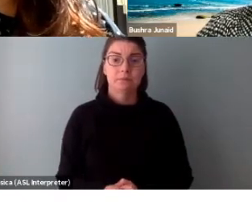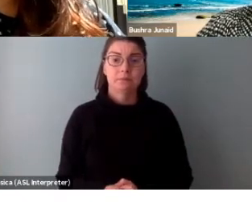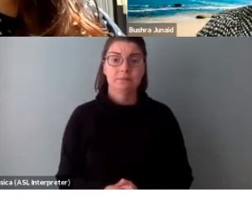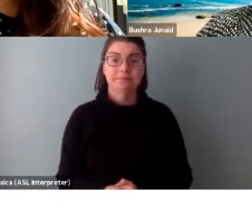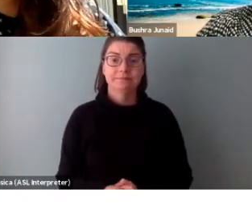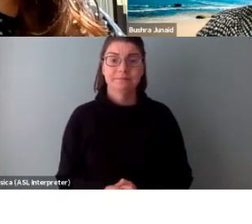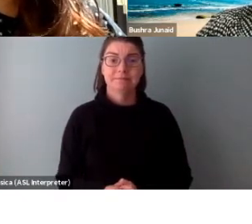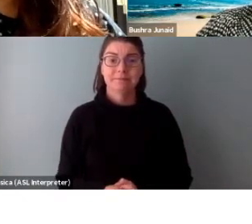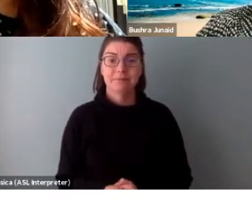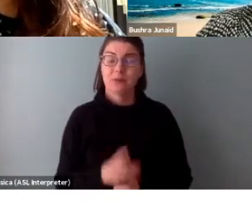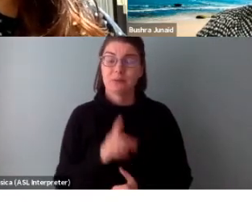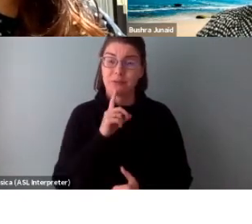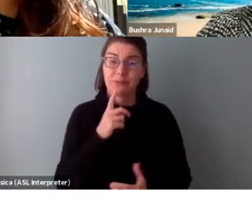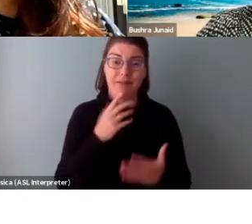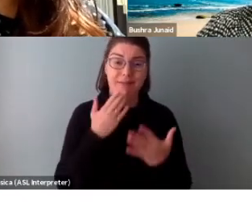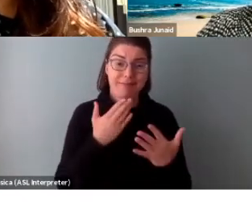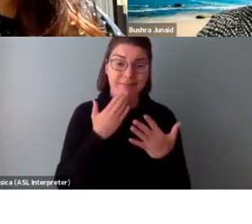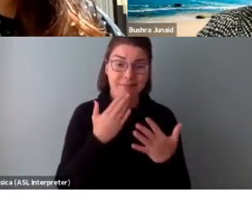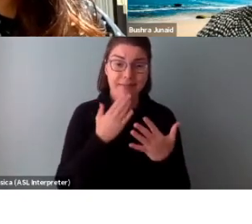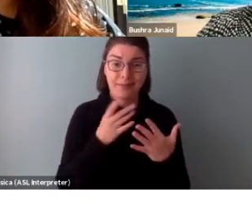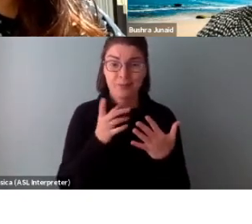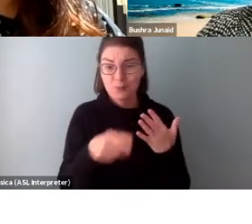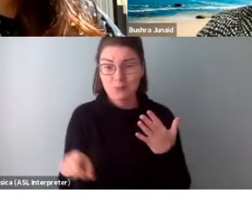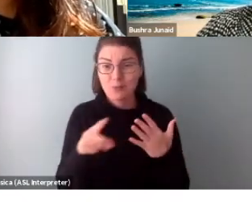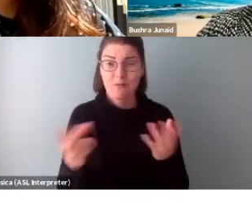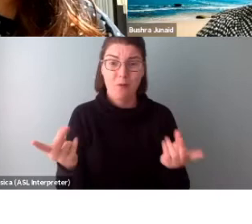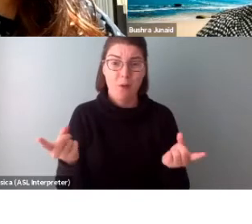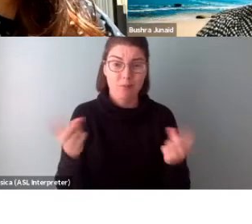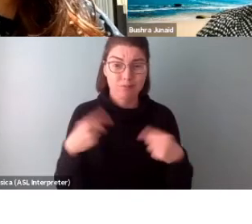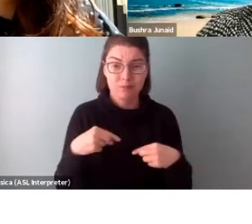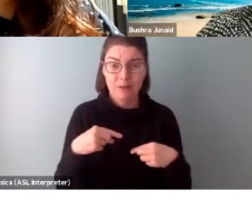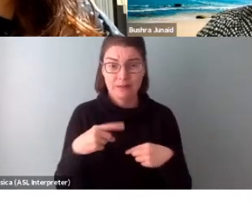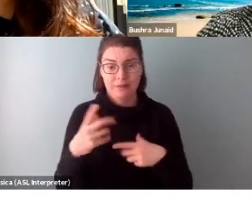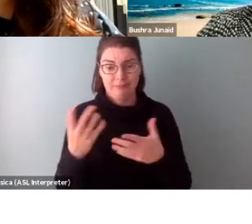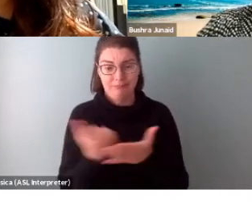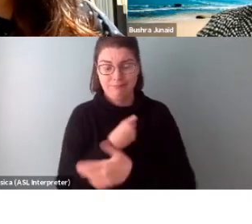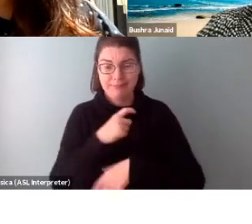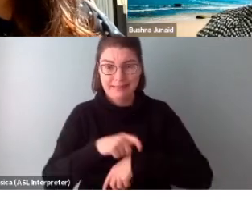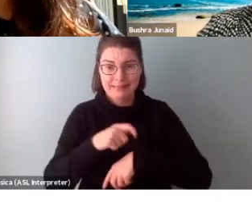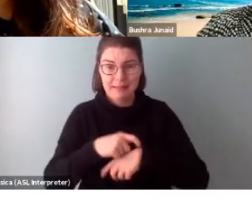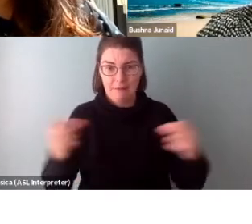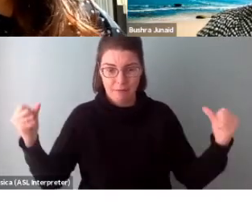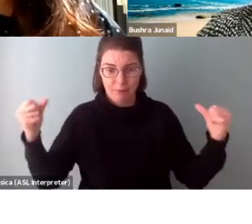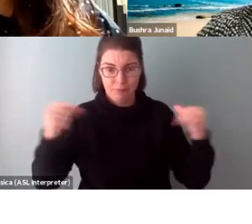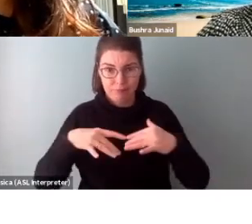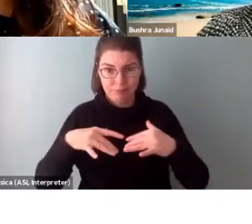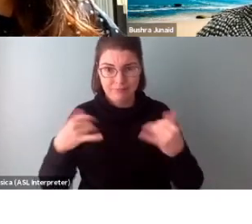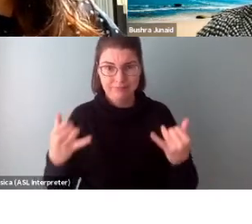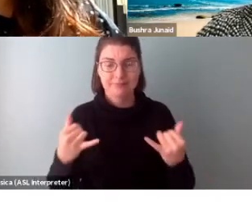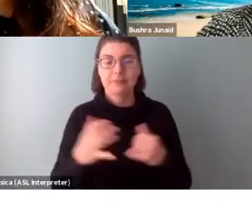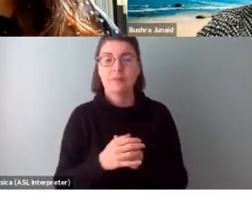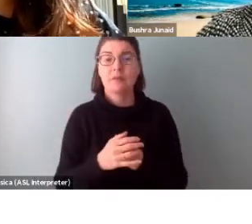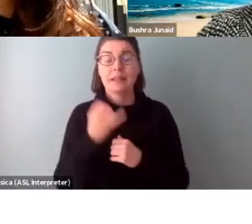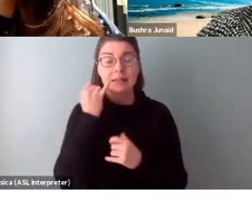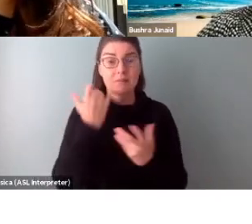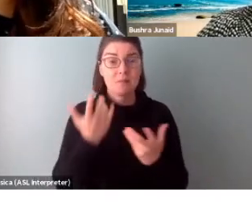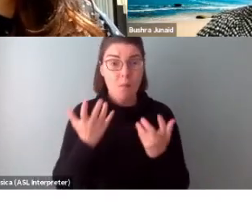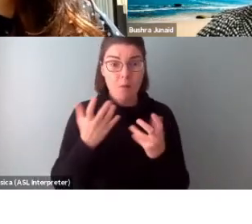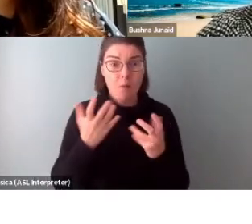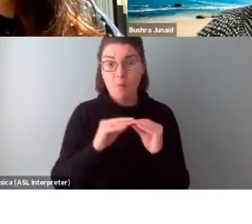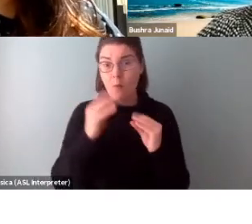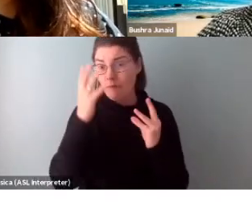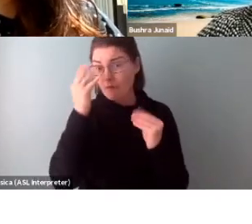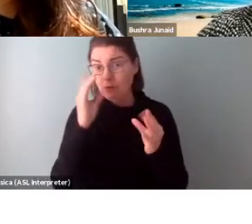We want to really thank you to all of you for making the time to attend today's session. For more information